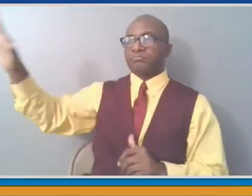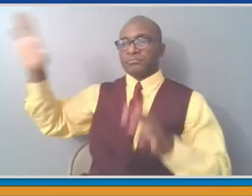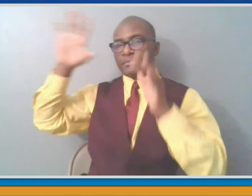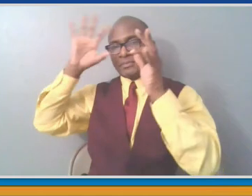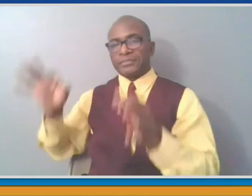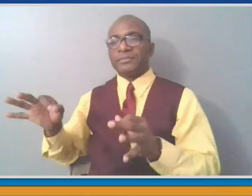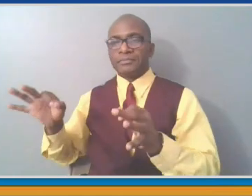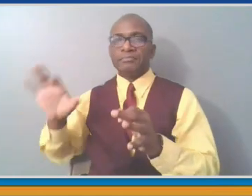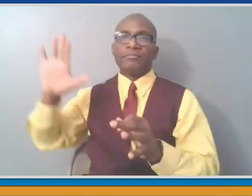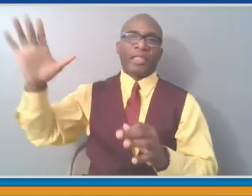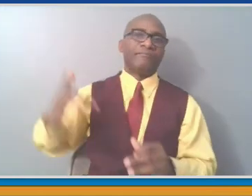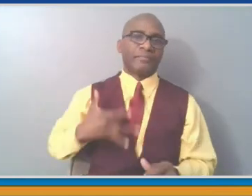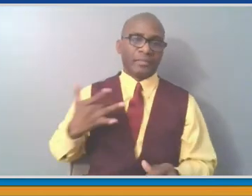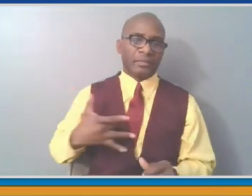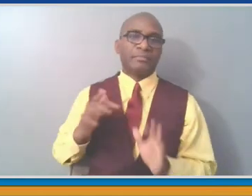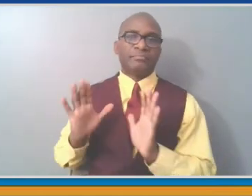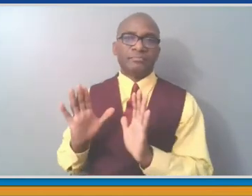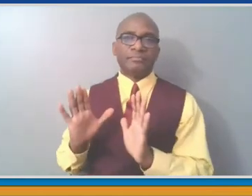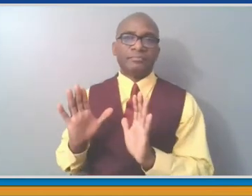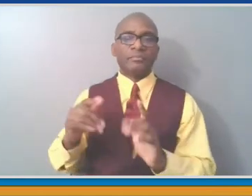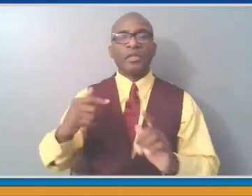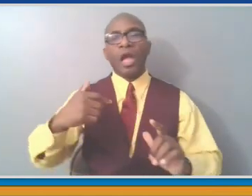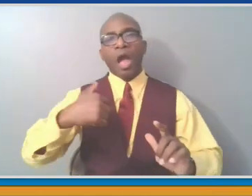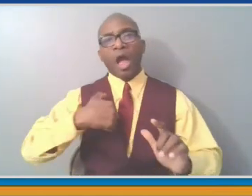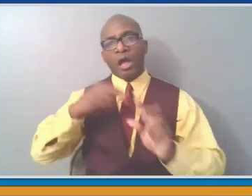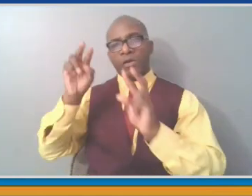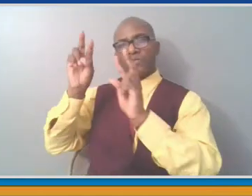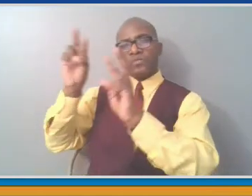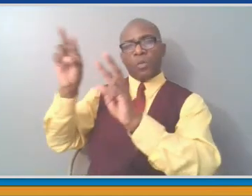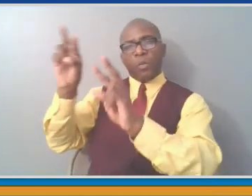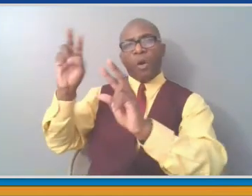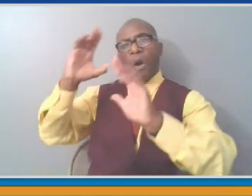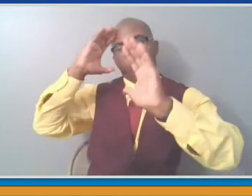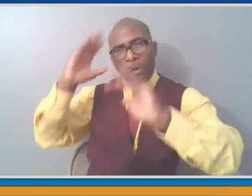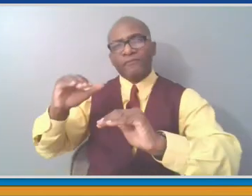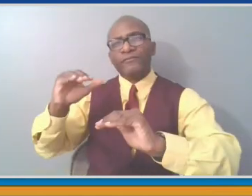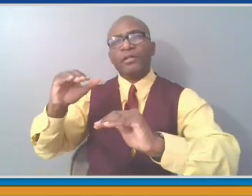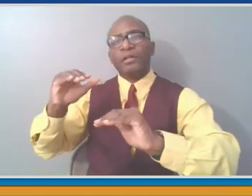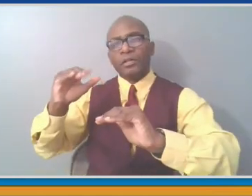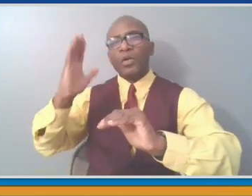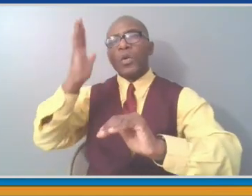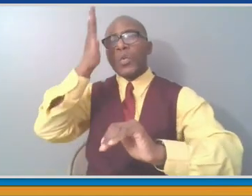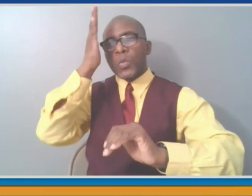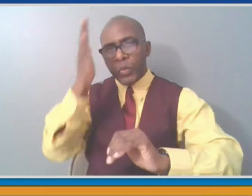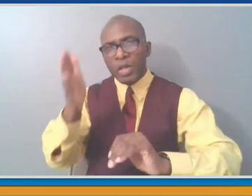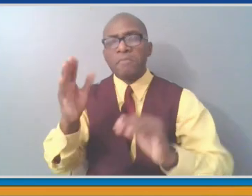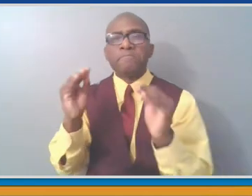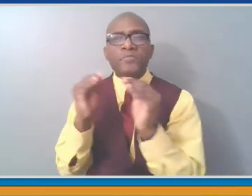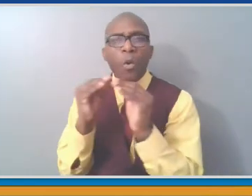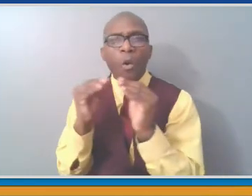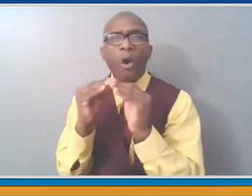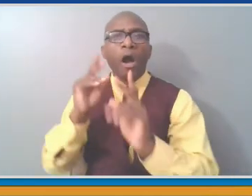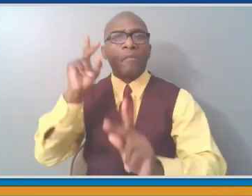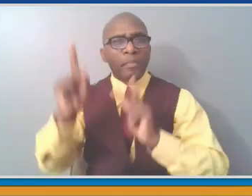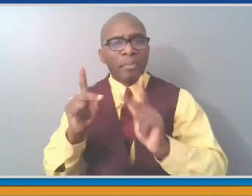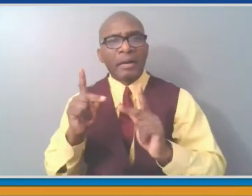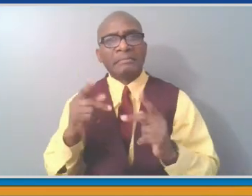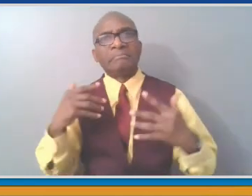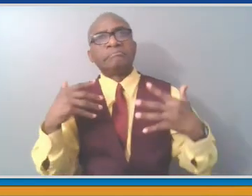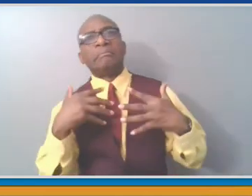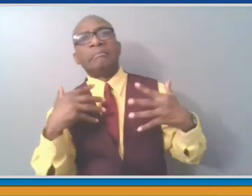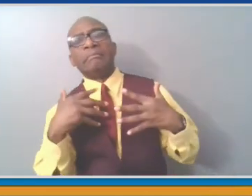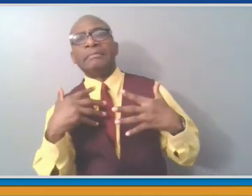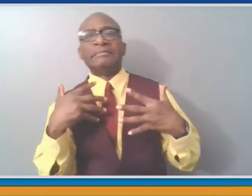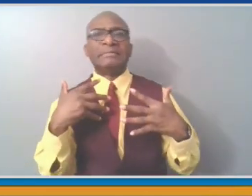blip of additional vaccine hesitancy, which I think over the extended period of time should be reduced again. We will see how they respond to the J